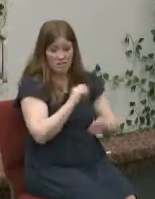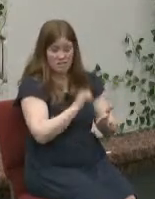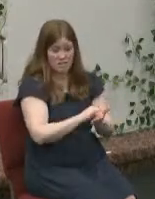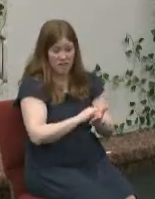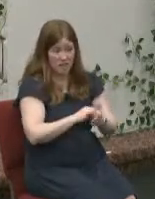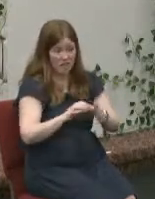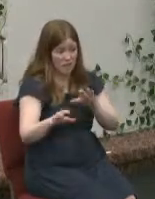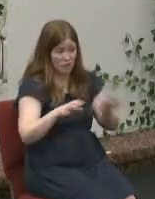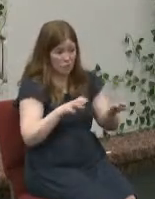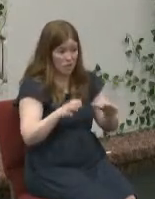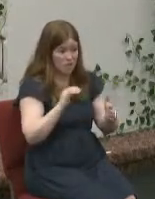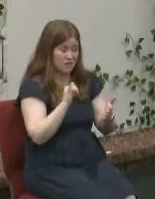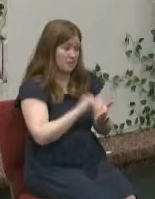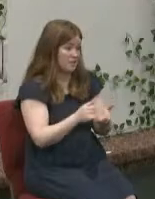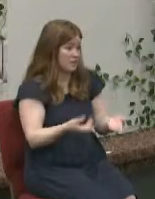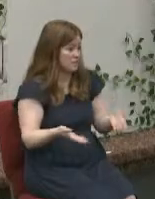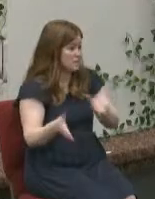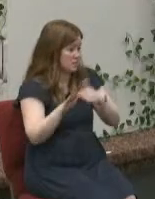is death